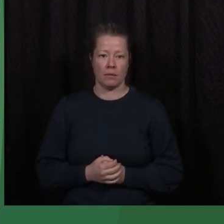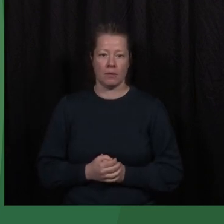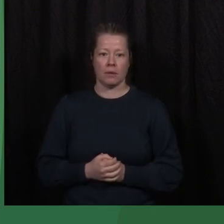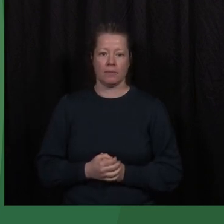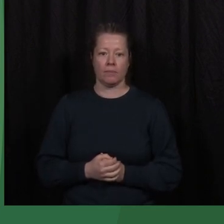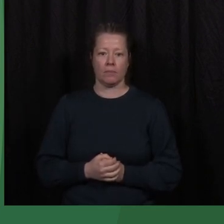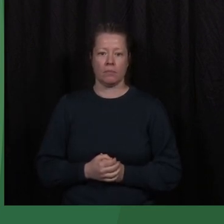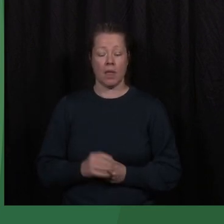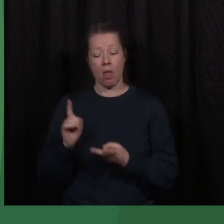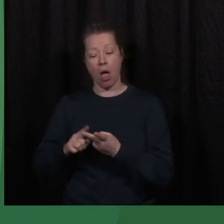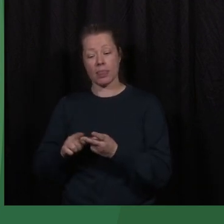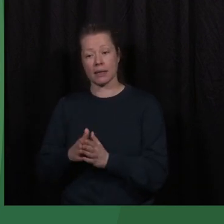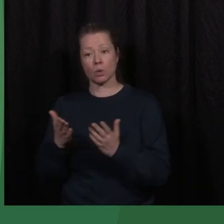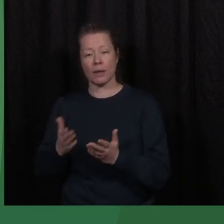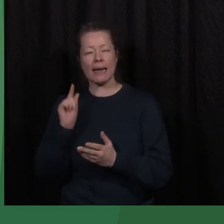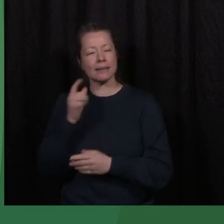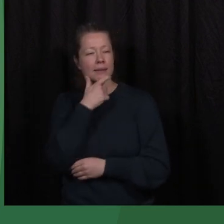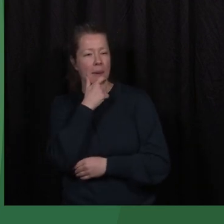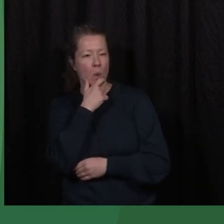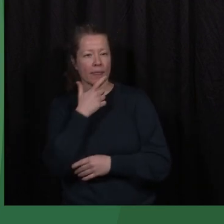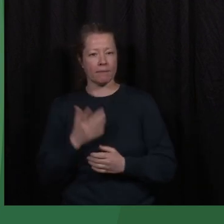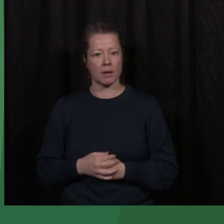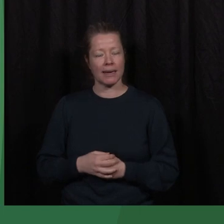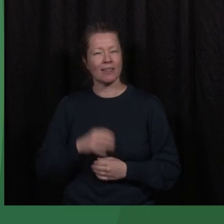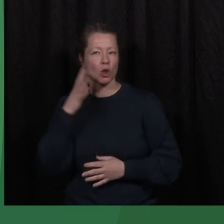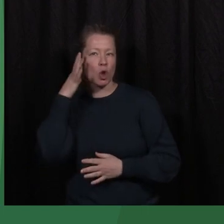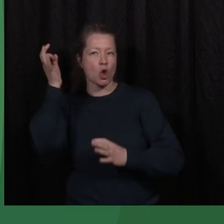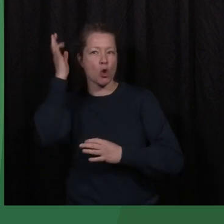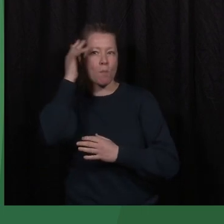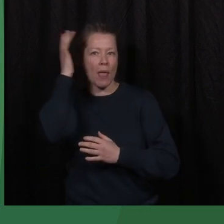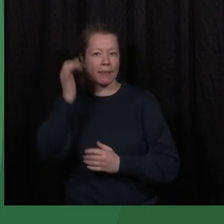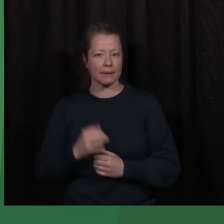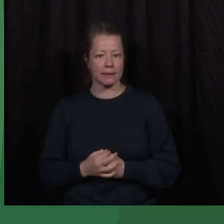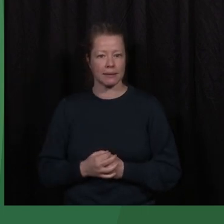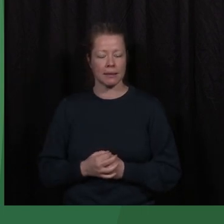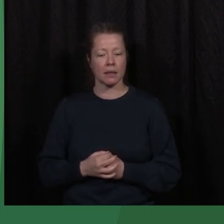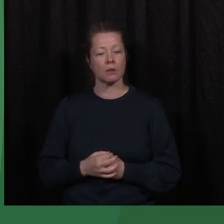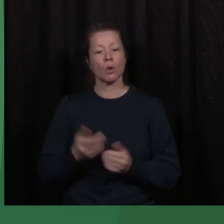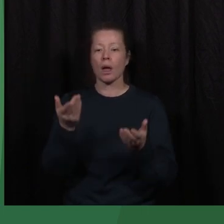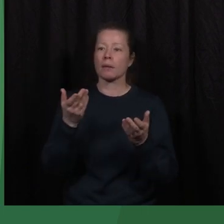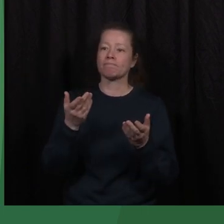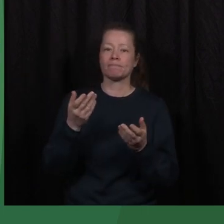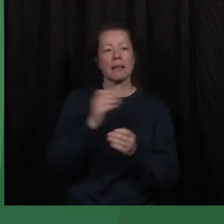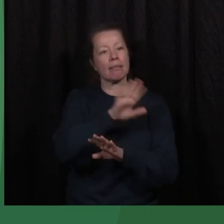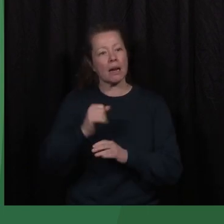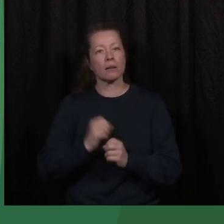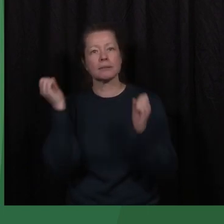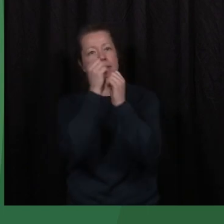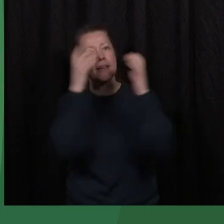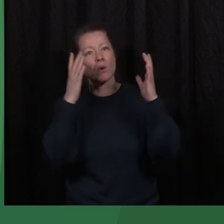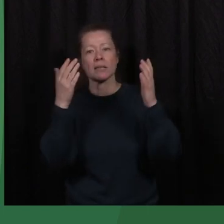The second story is a little speculative. It's a little hypothetical. So I invite you to imagine, visualize with me.